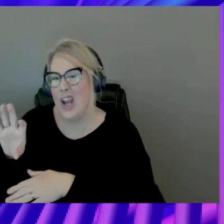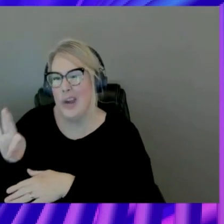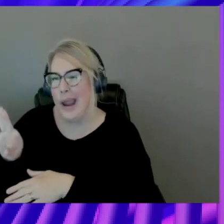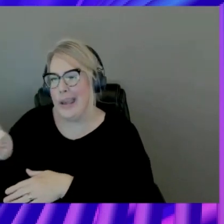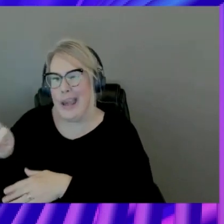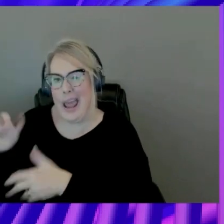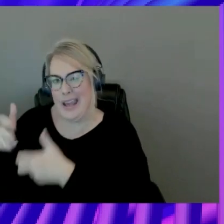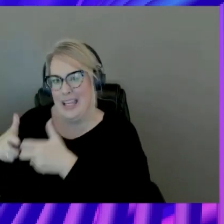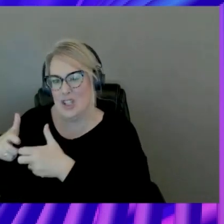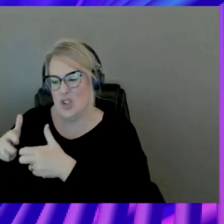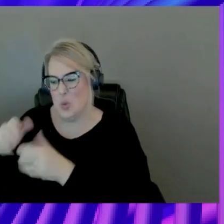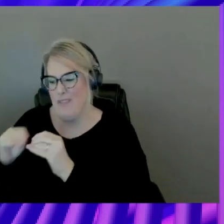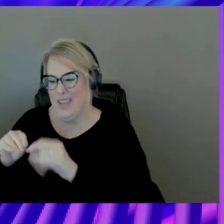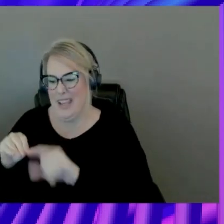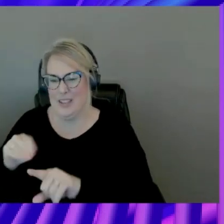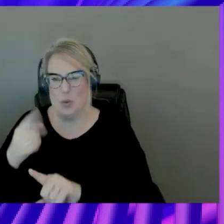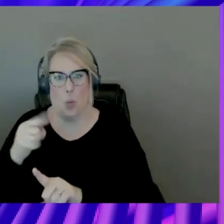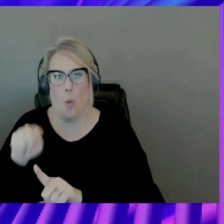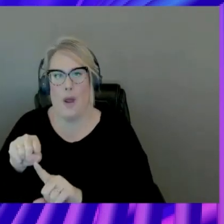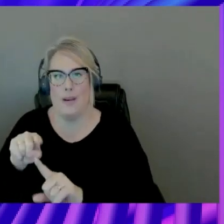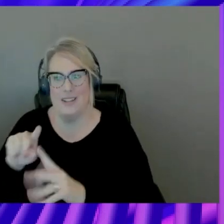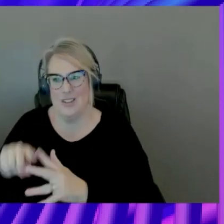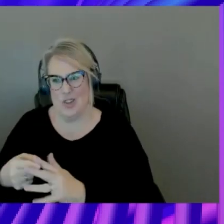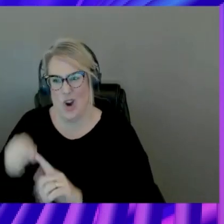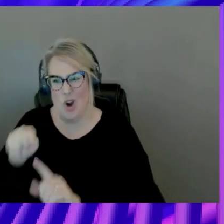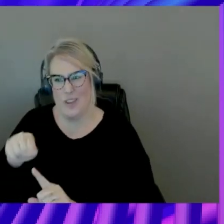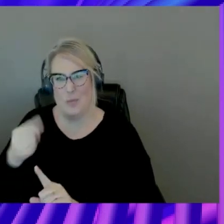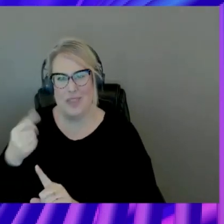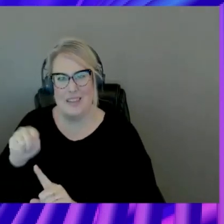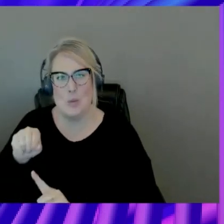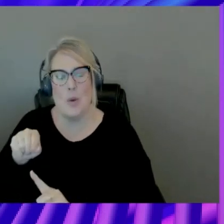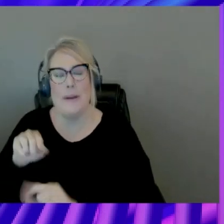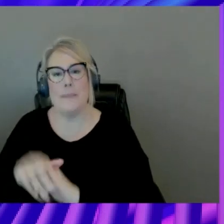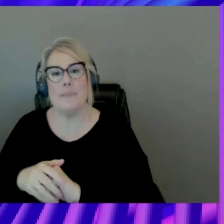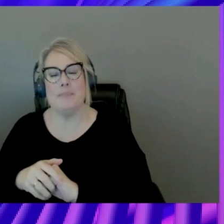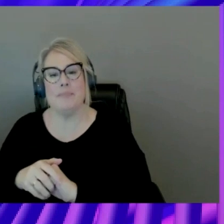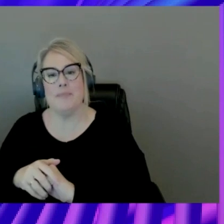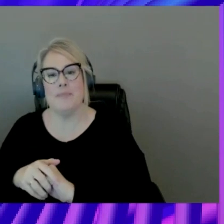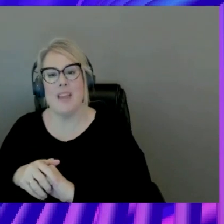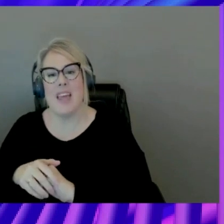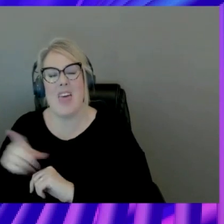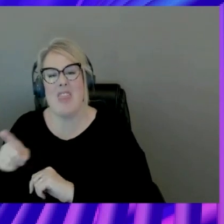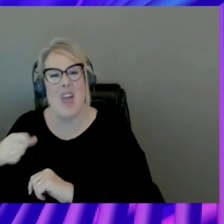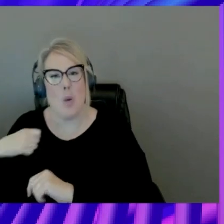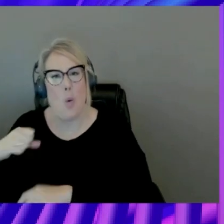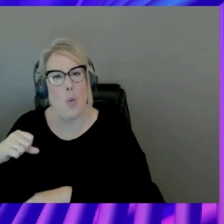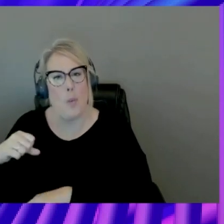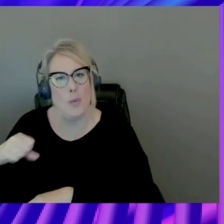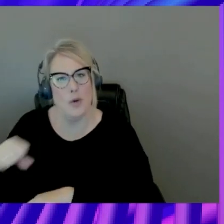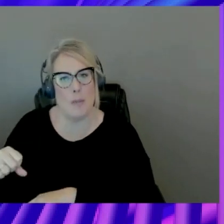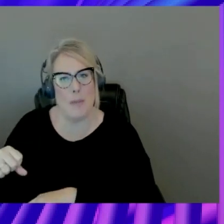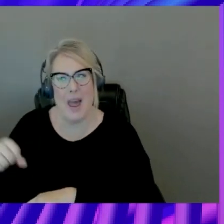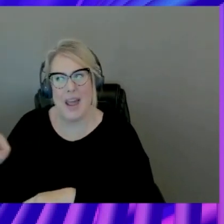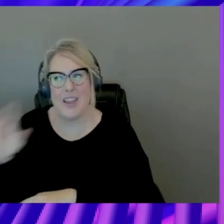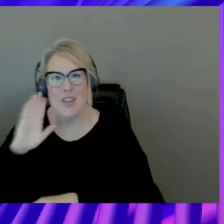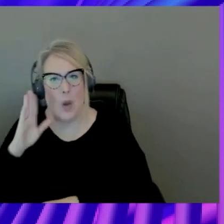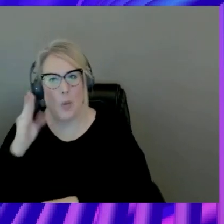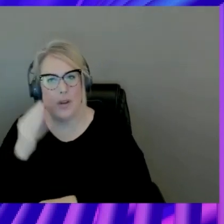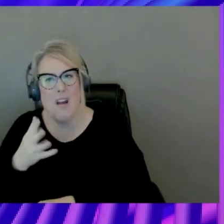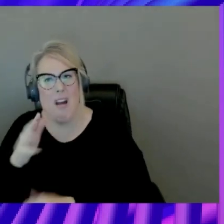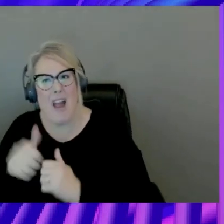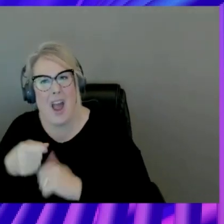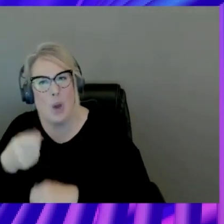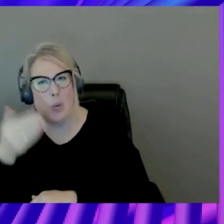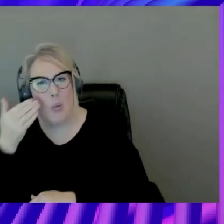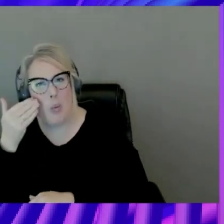this one. here. Start here. So, they won't say, they won't push back. Actually, they will say, how did you know? Oh, my God. We haven't realized that this